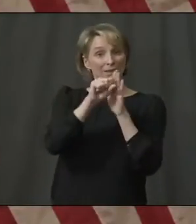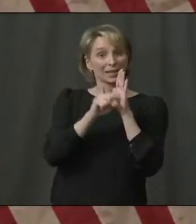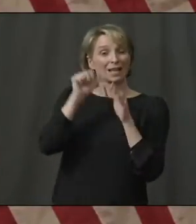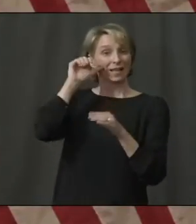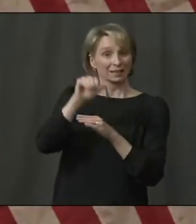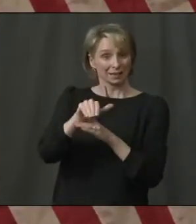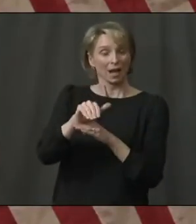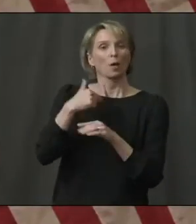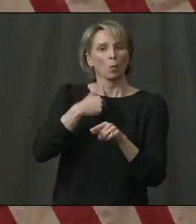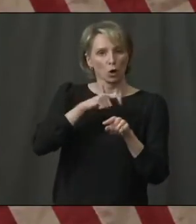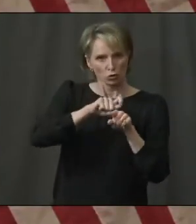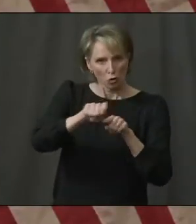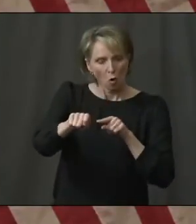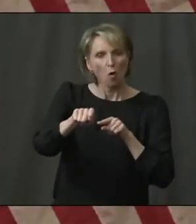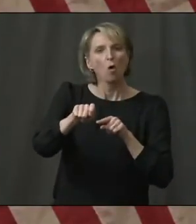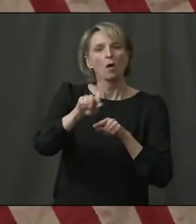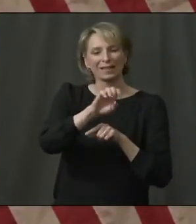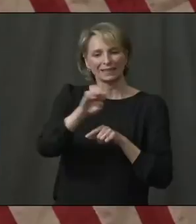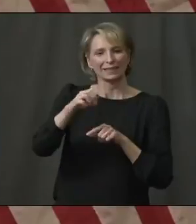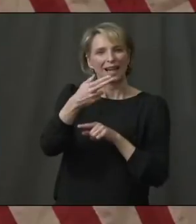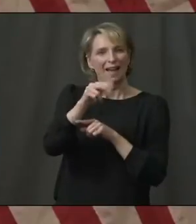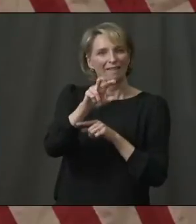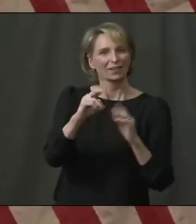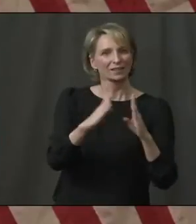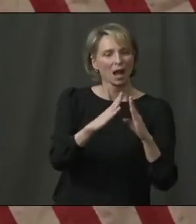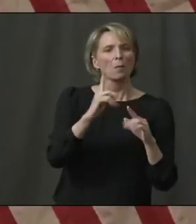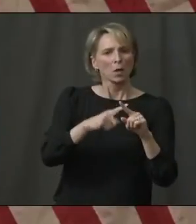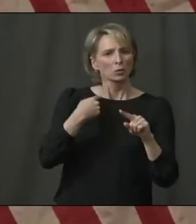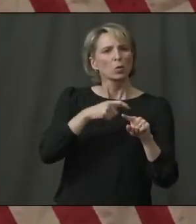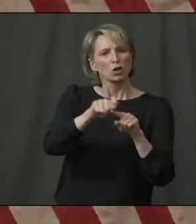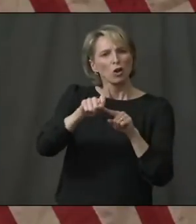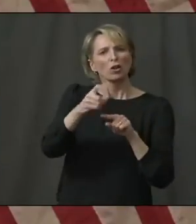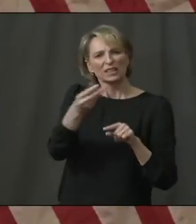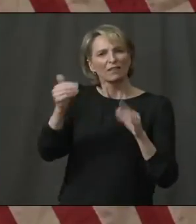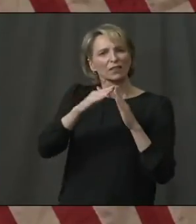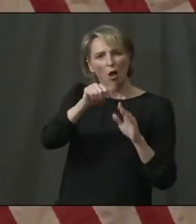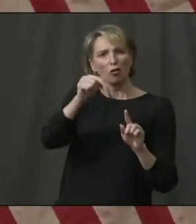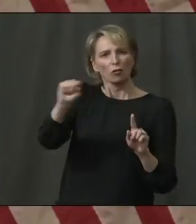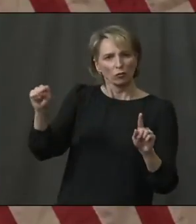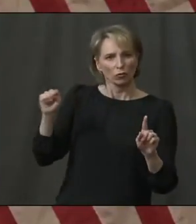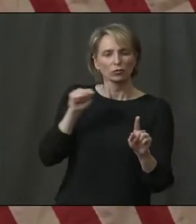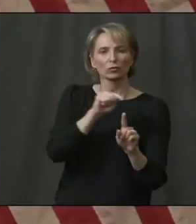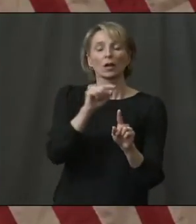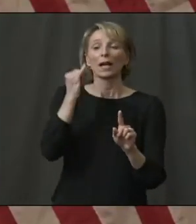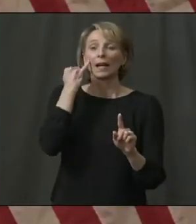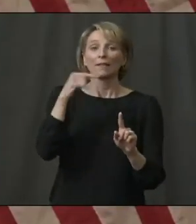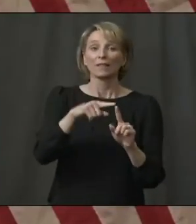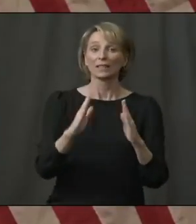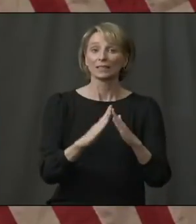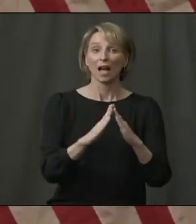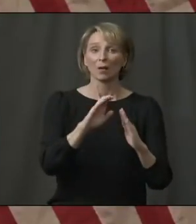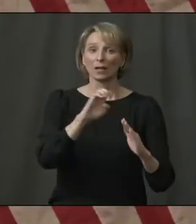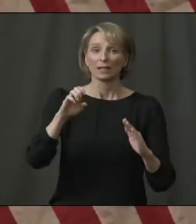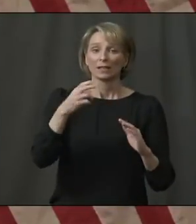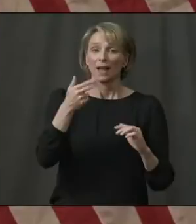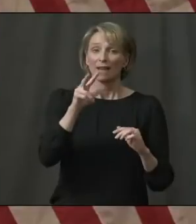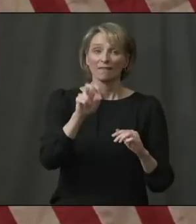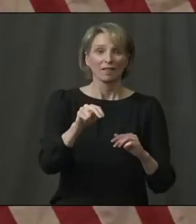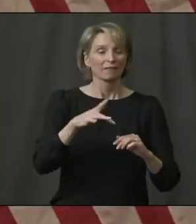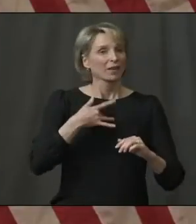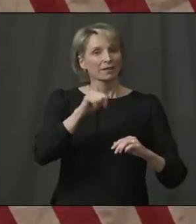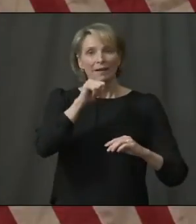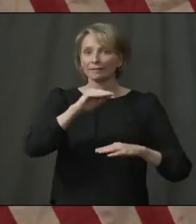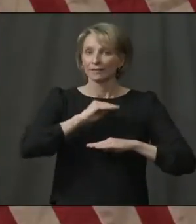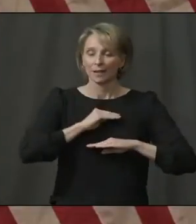and we had several conversations. So we can certainly follow up with them if they don't feel that they've gotten the answers that they